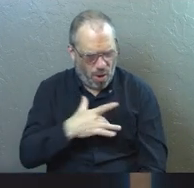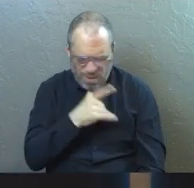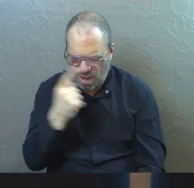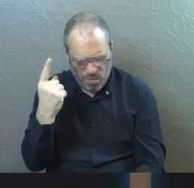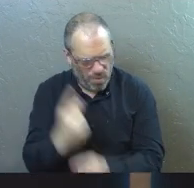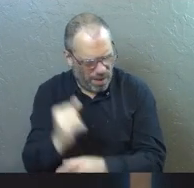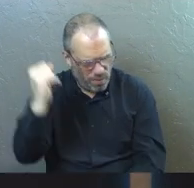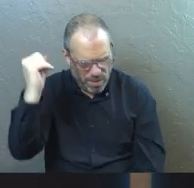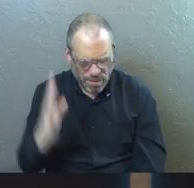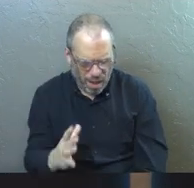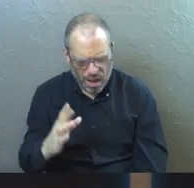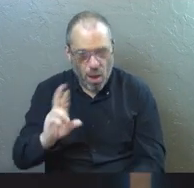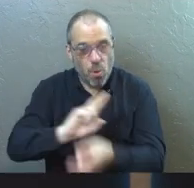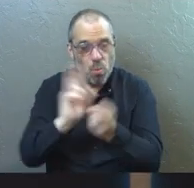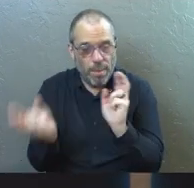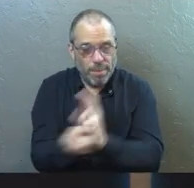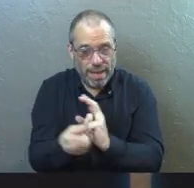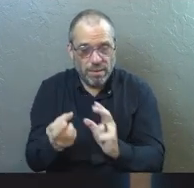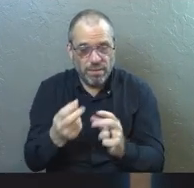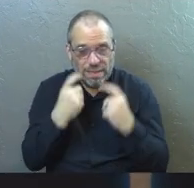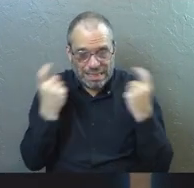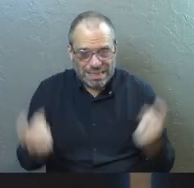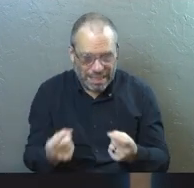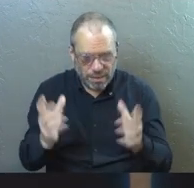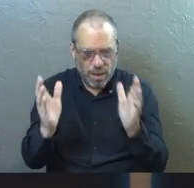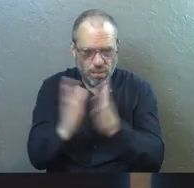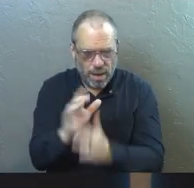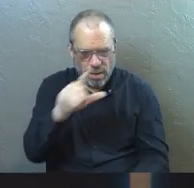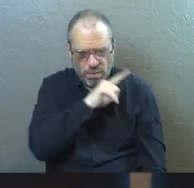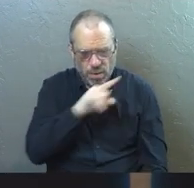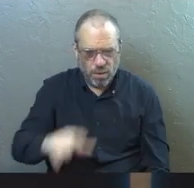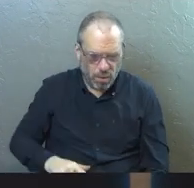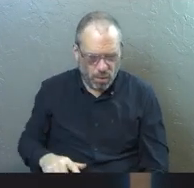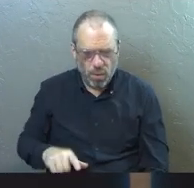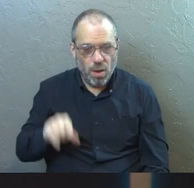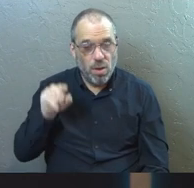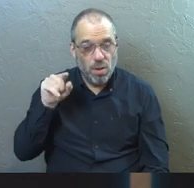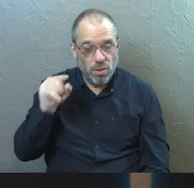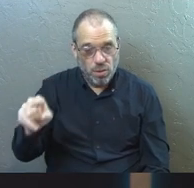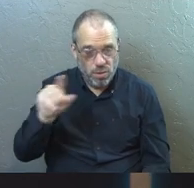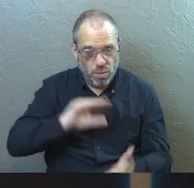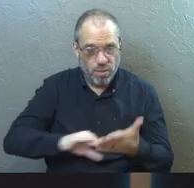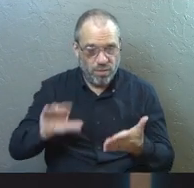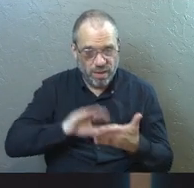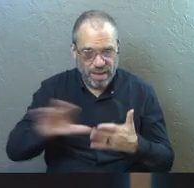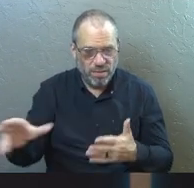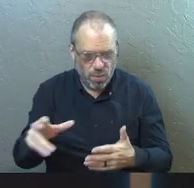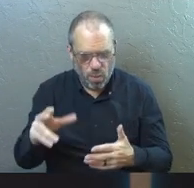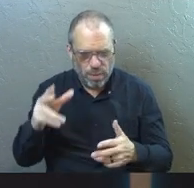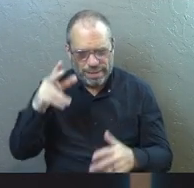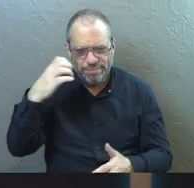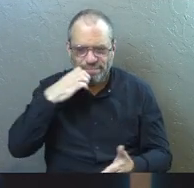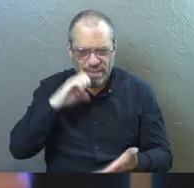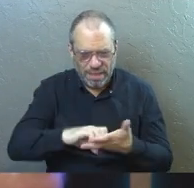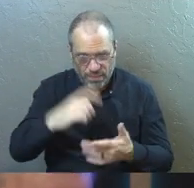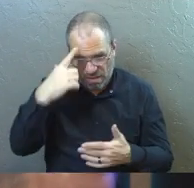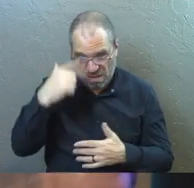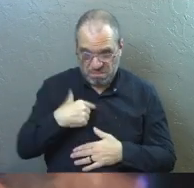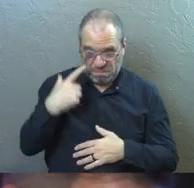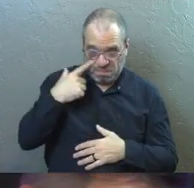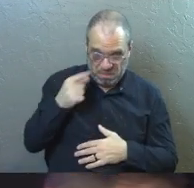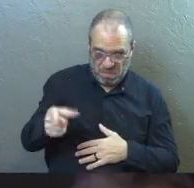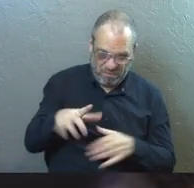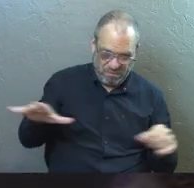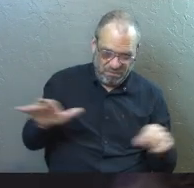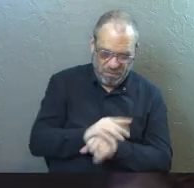is not right with God. Repent of your wickedness and pray to the Lord. Perhaps he will forgive your evil thoughts for I can see